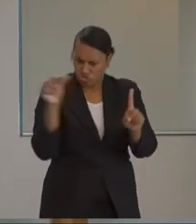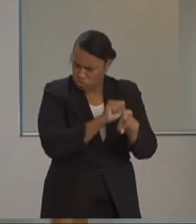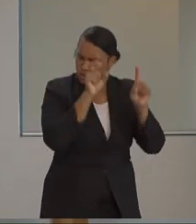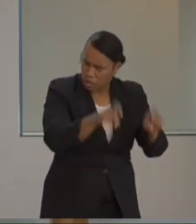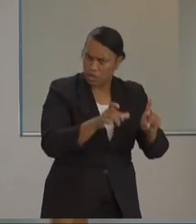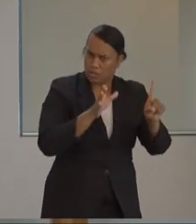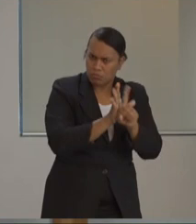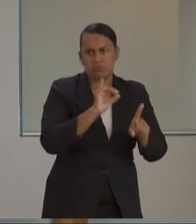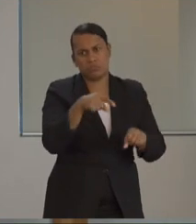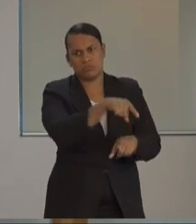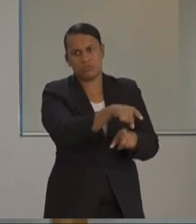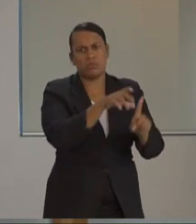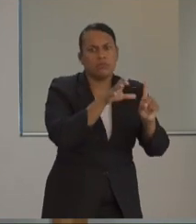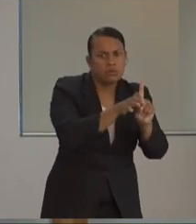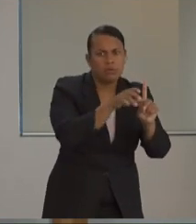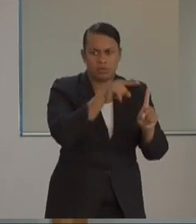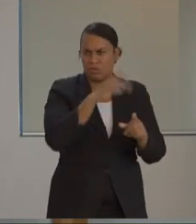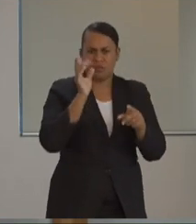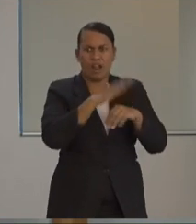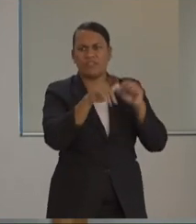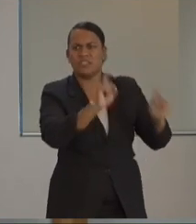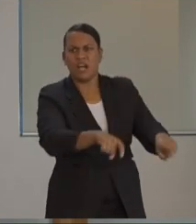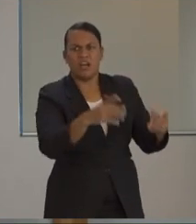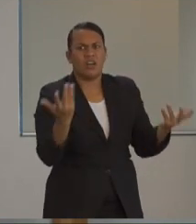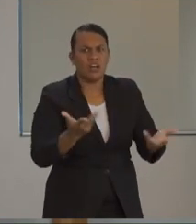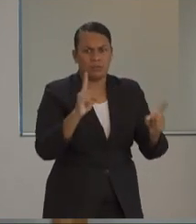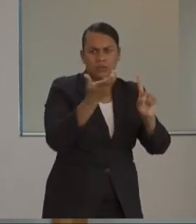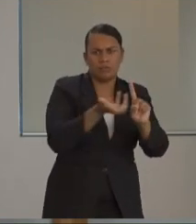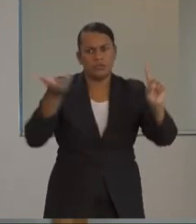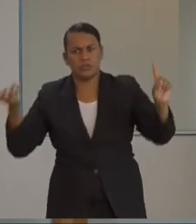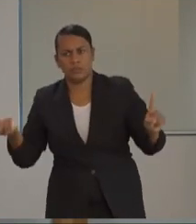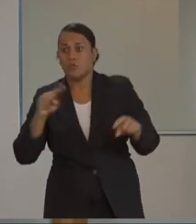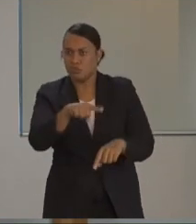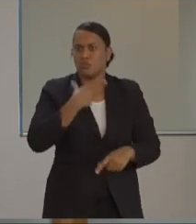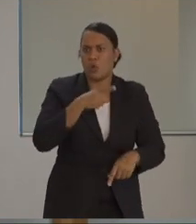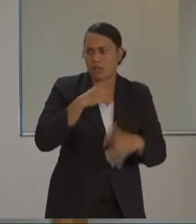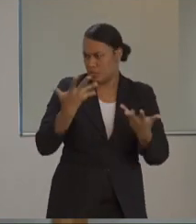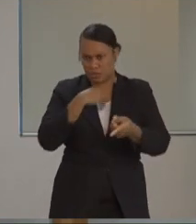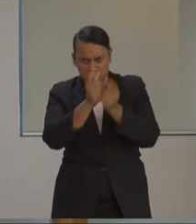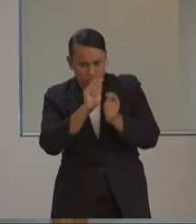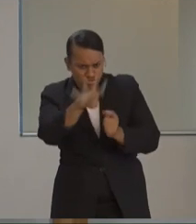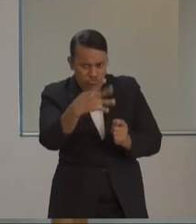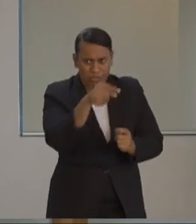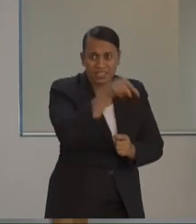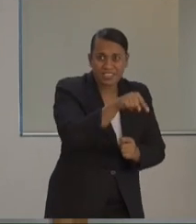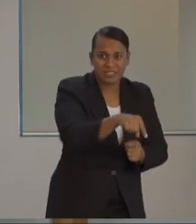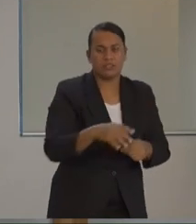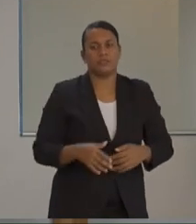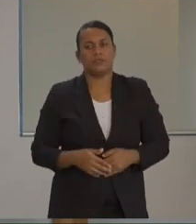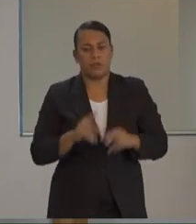contact with the family that she lives with at home. That's why we are able to test them like we have done with the other cases, the